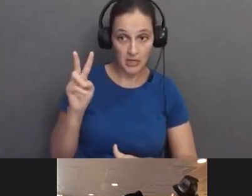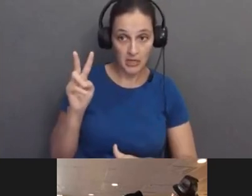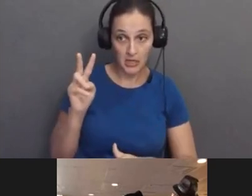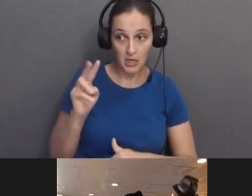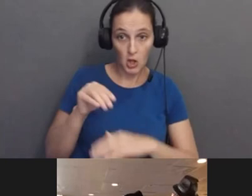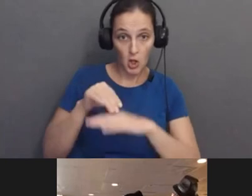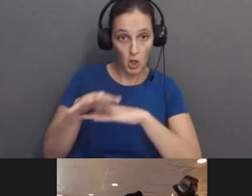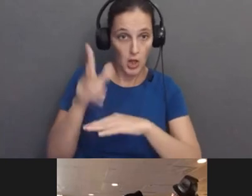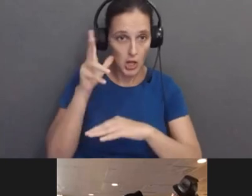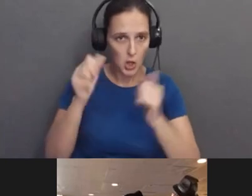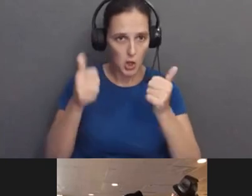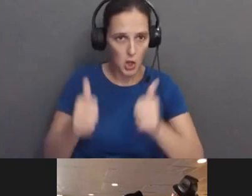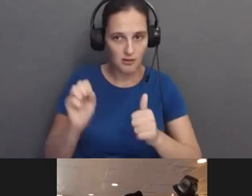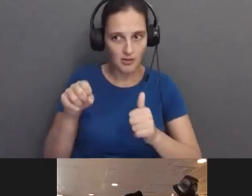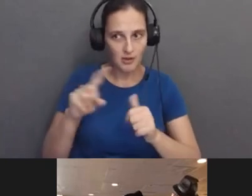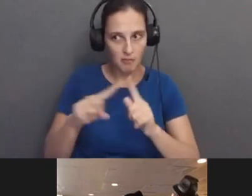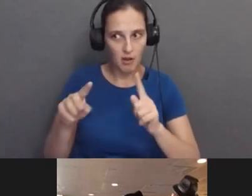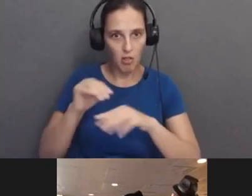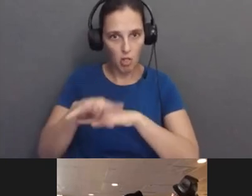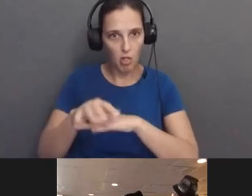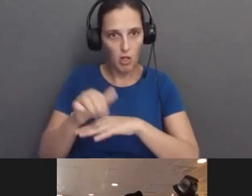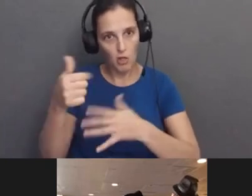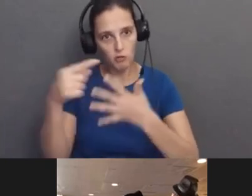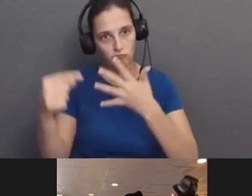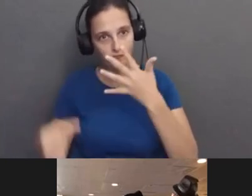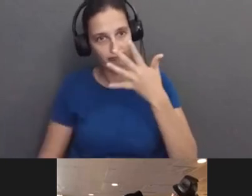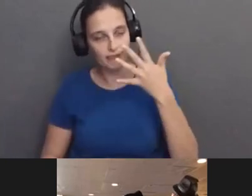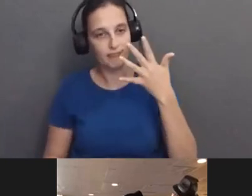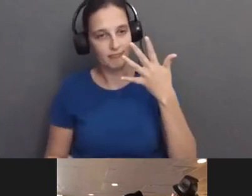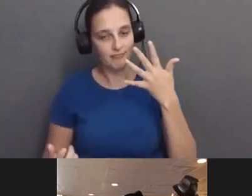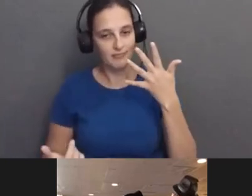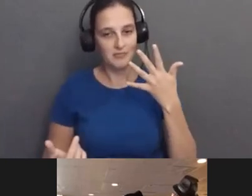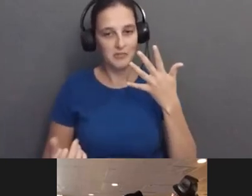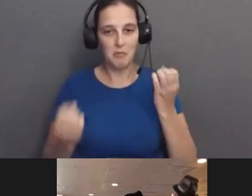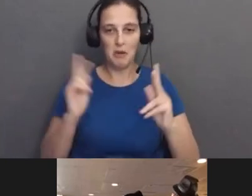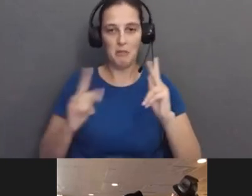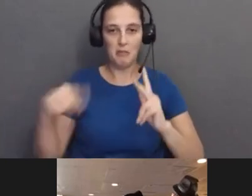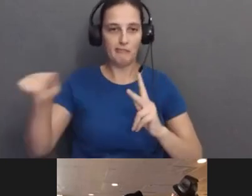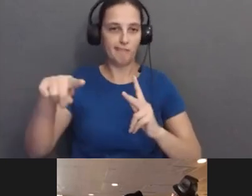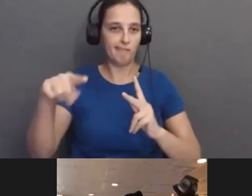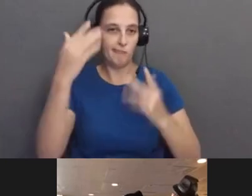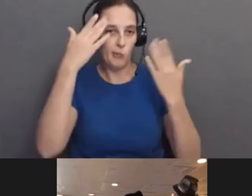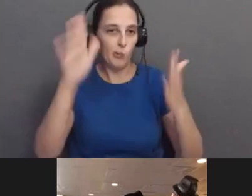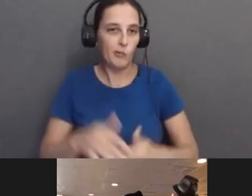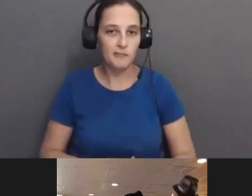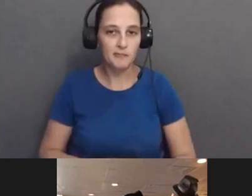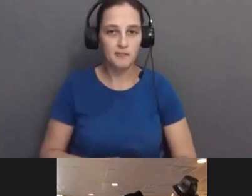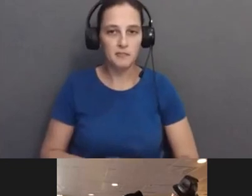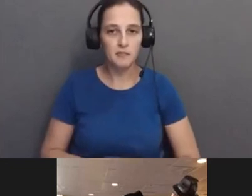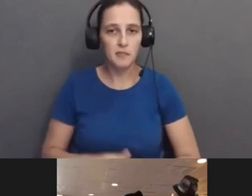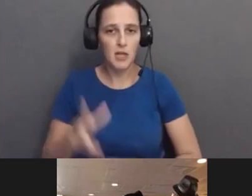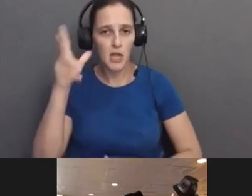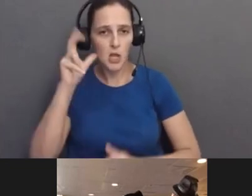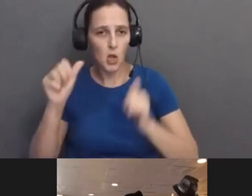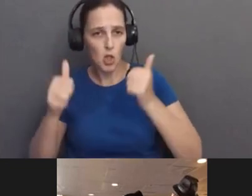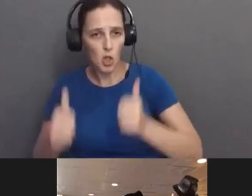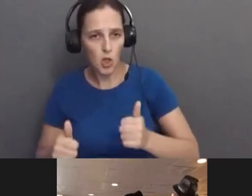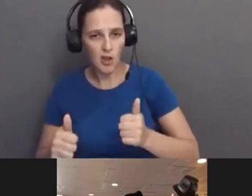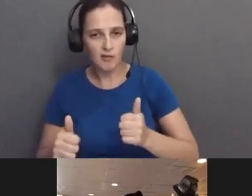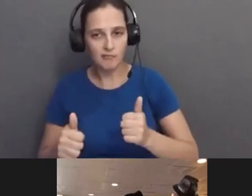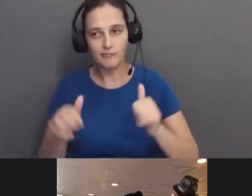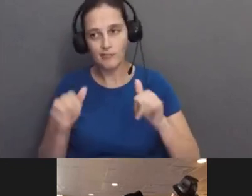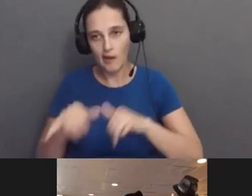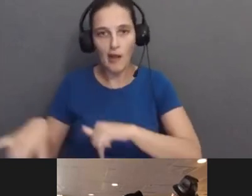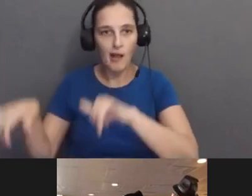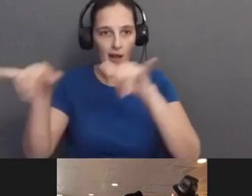loss. So, I think that that's also something that people don't realize. So, I mean, hearing loss is obviously extremely common with